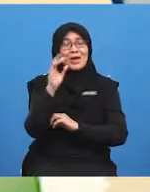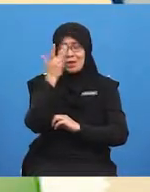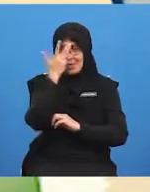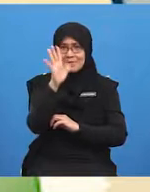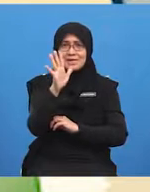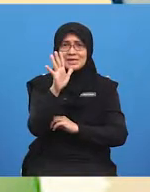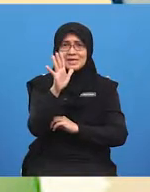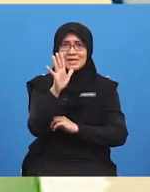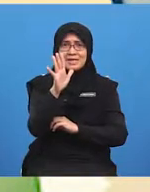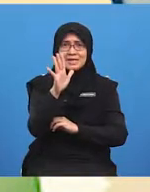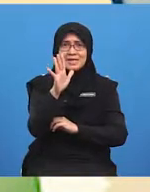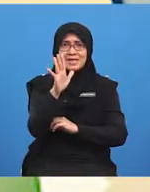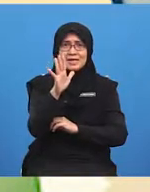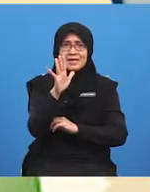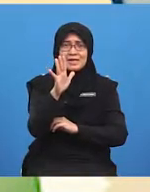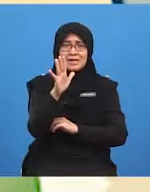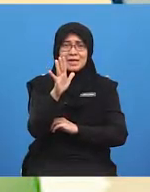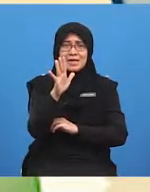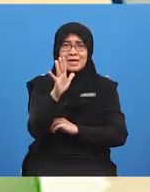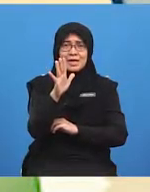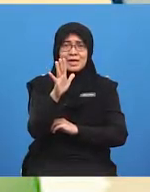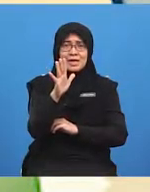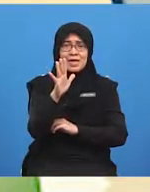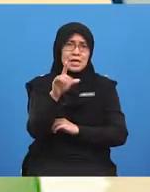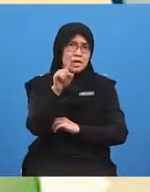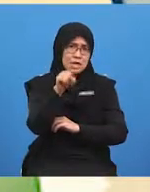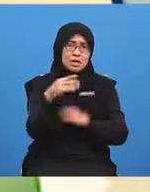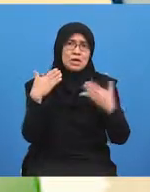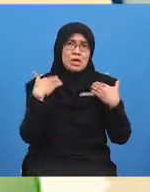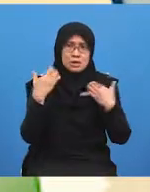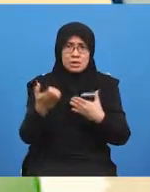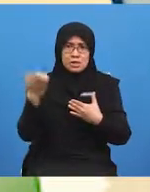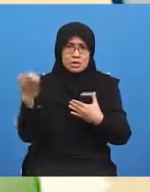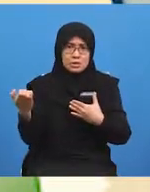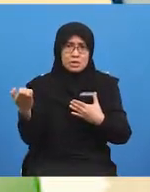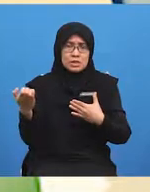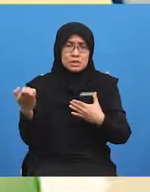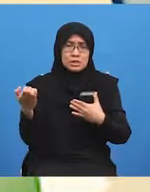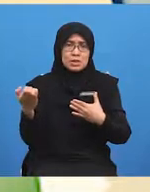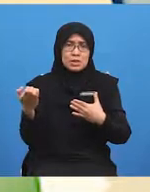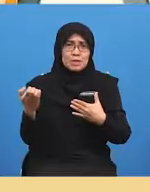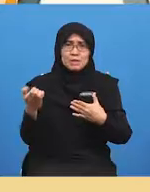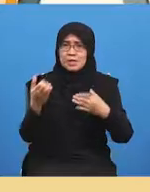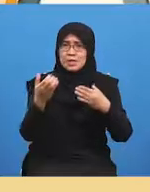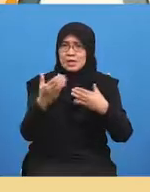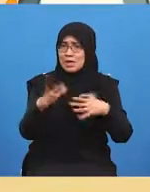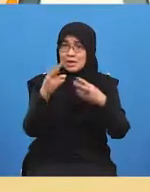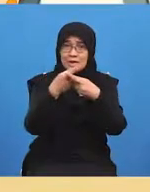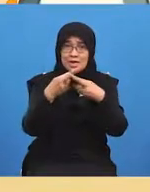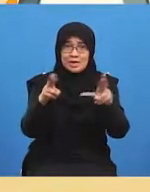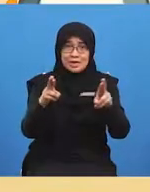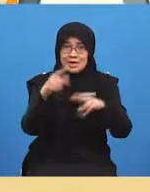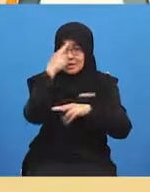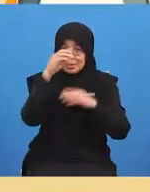girls once you have our equipment ready to go we need to set it up for today's game so